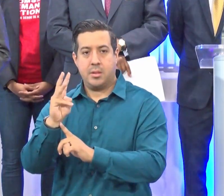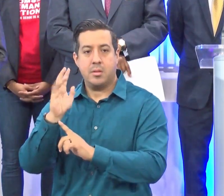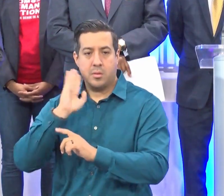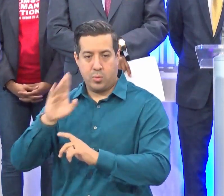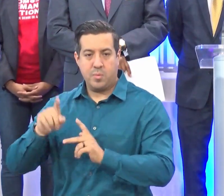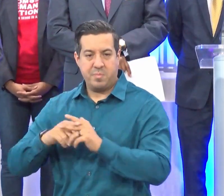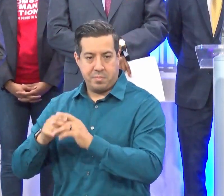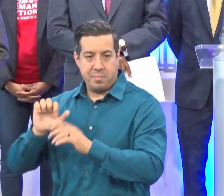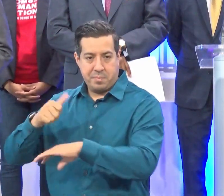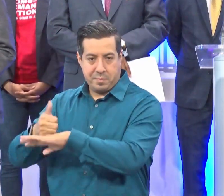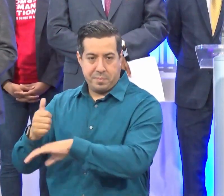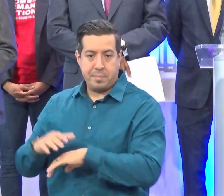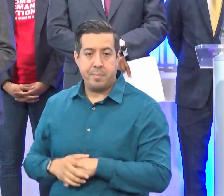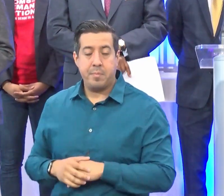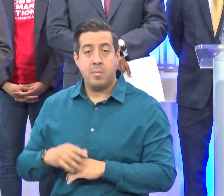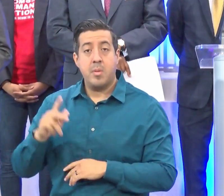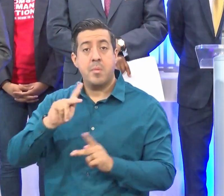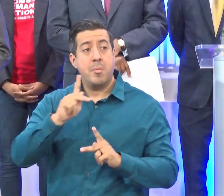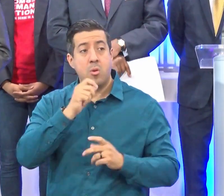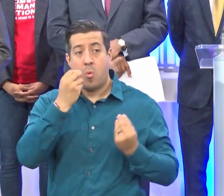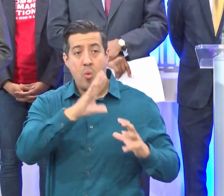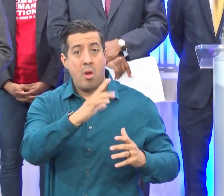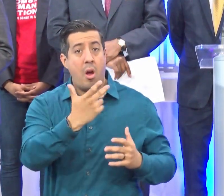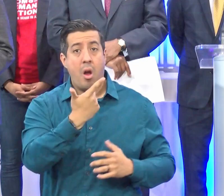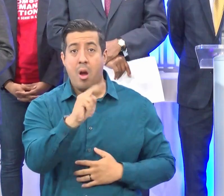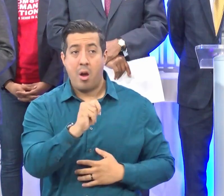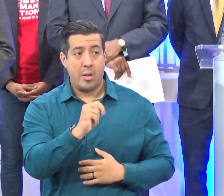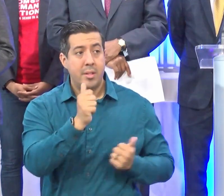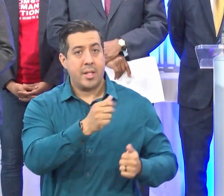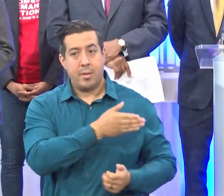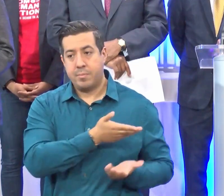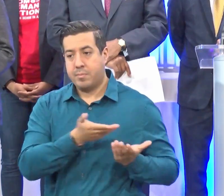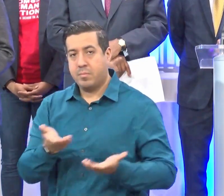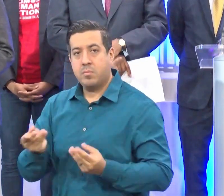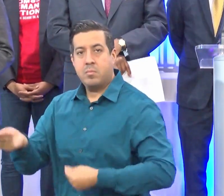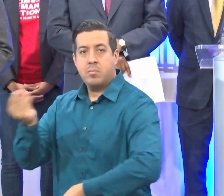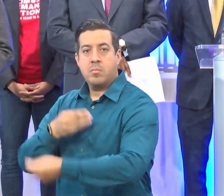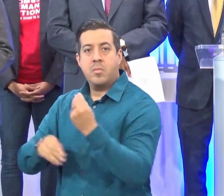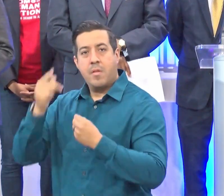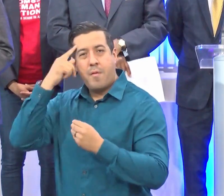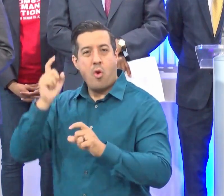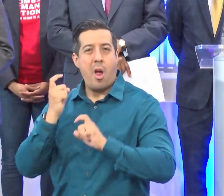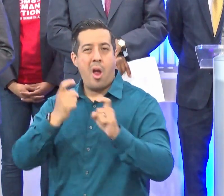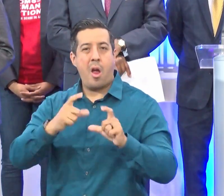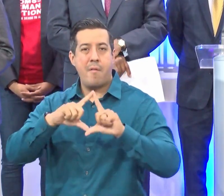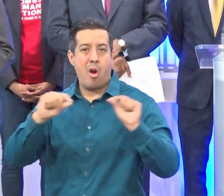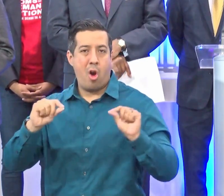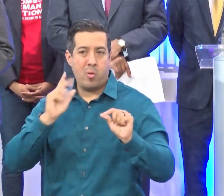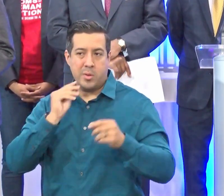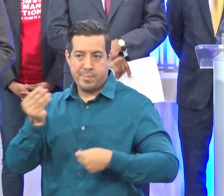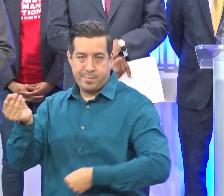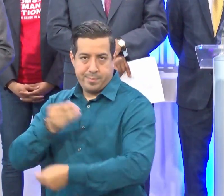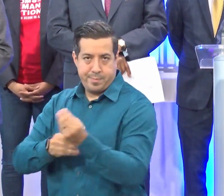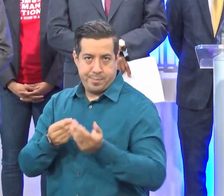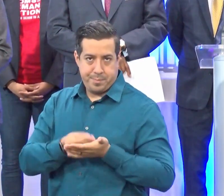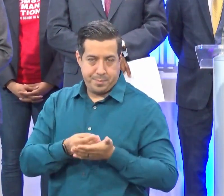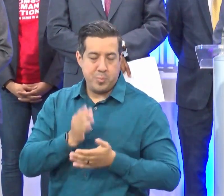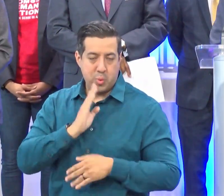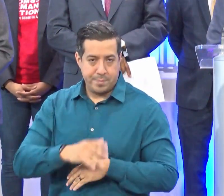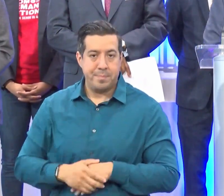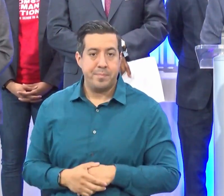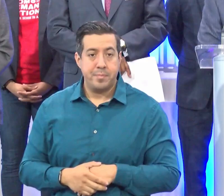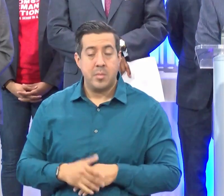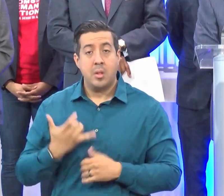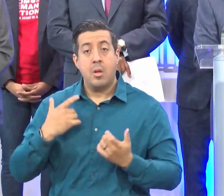People can bring their unwanted guns and exchange them for a gift card, as we've done in the past. And to remind